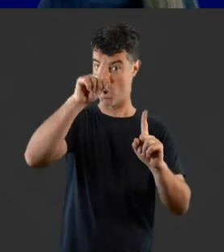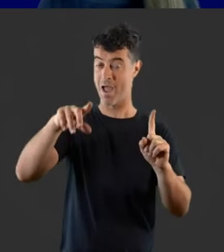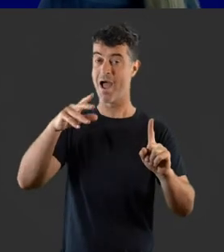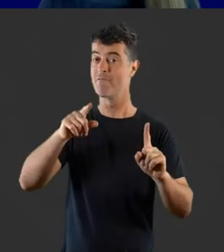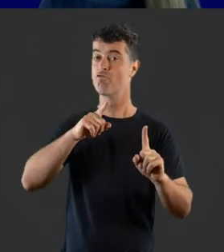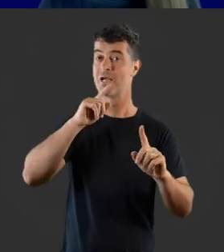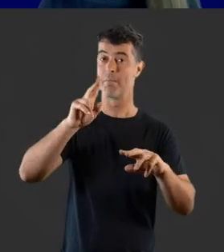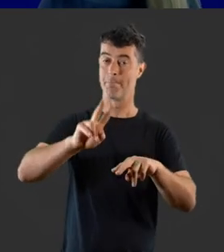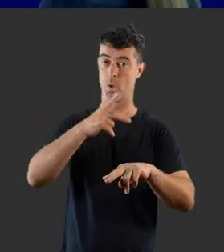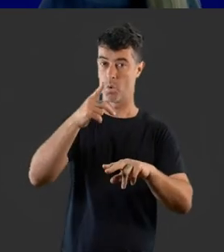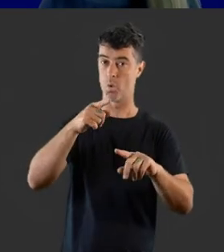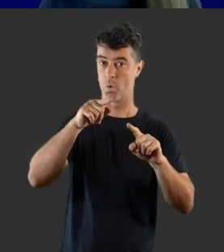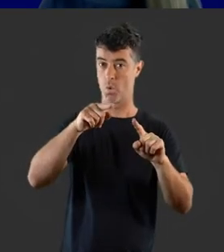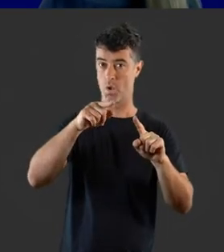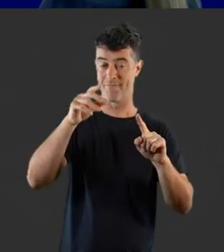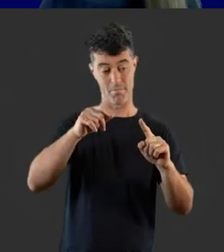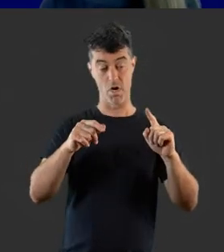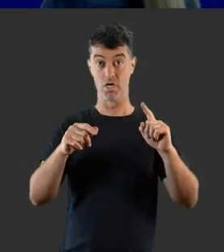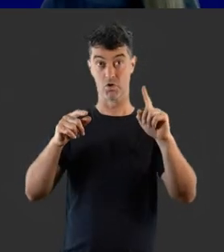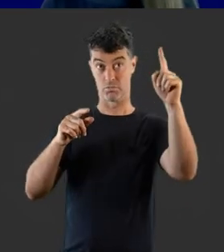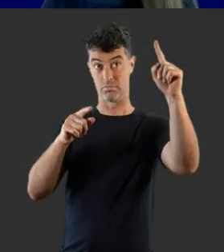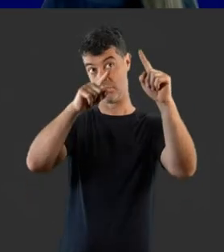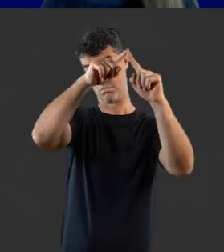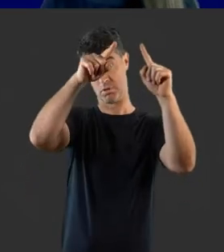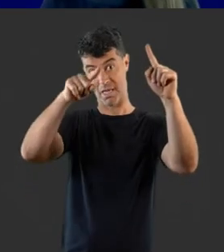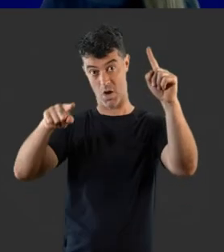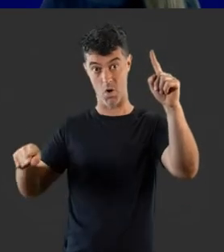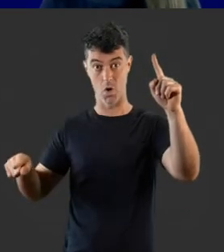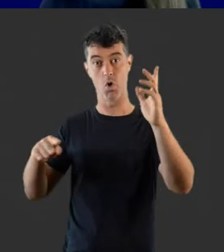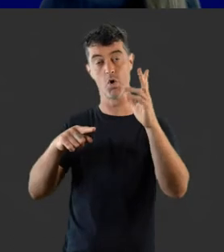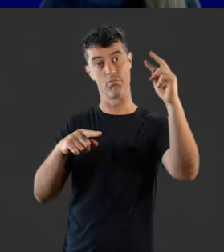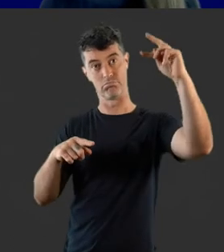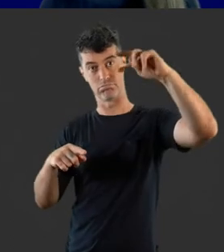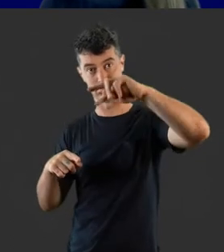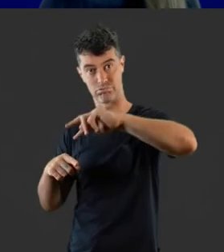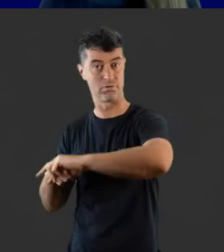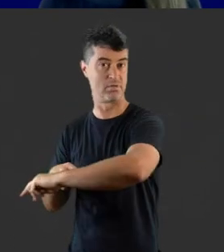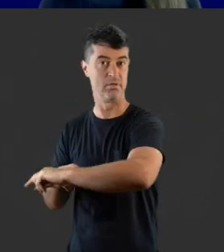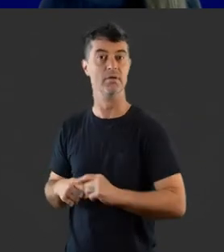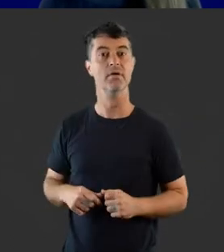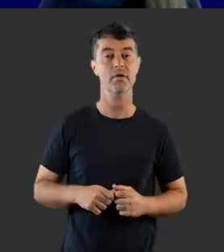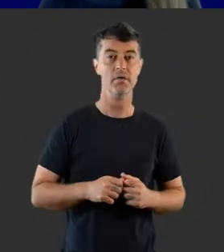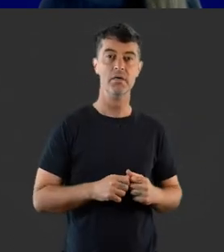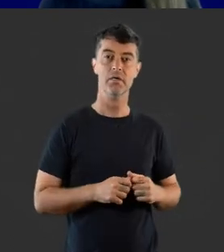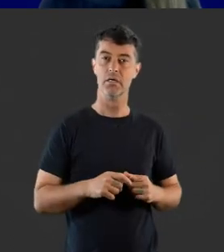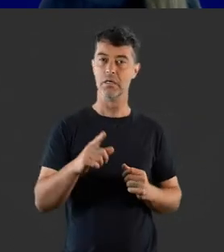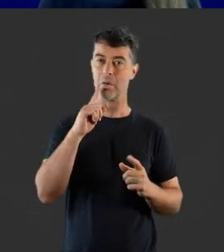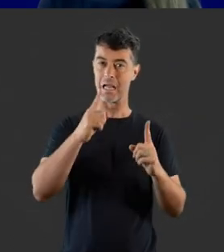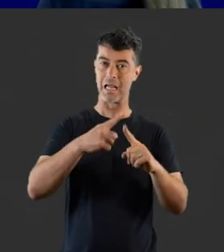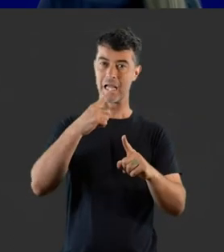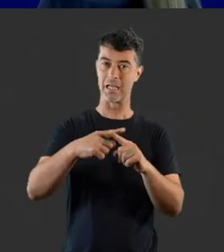audiogram has a red and blue line running diagonally from the top left, sloping down towards the bottom right of the graph.